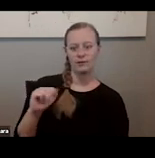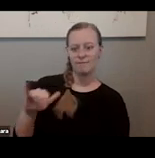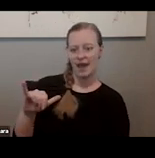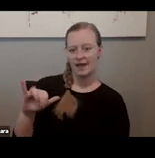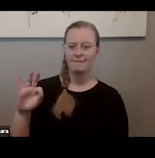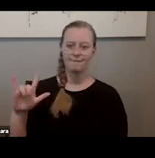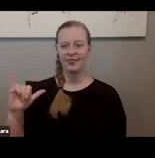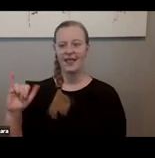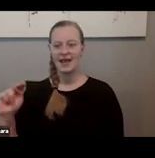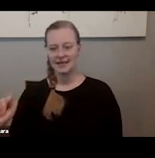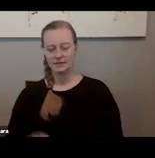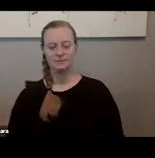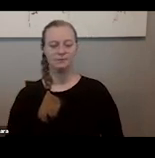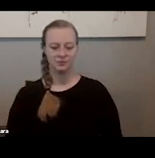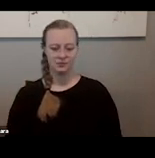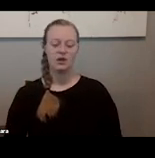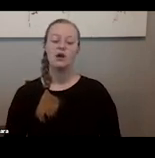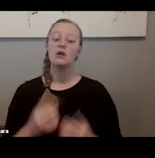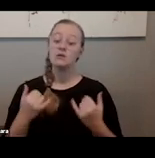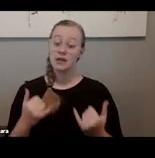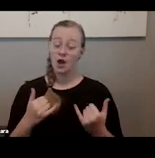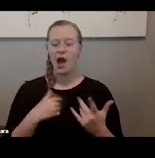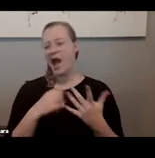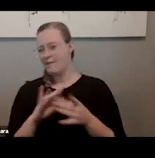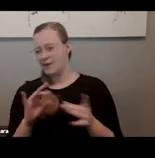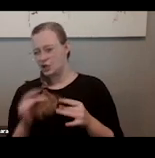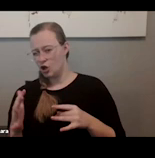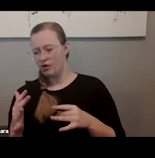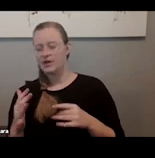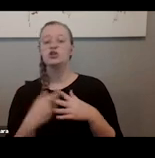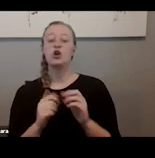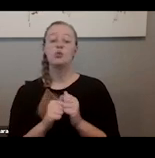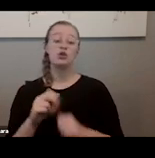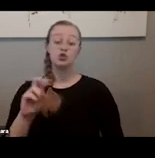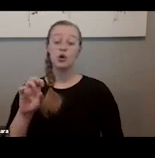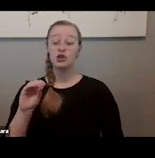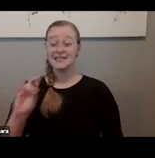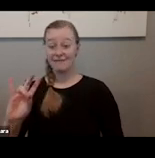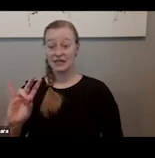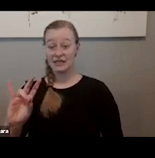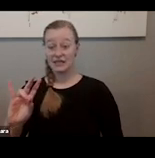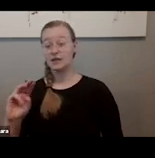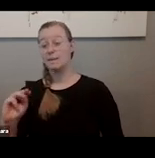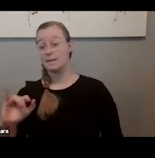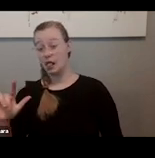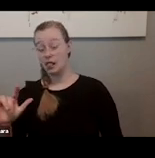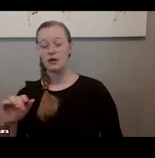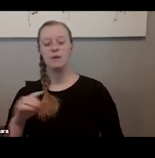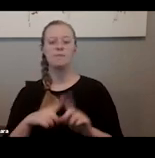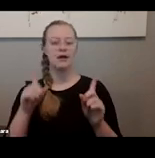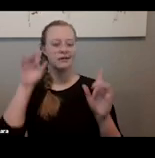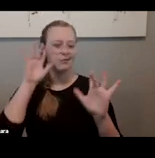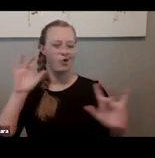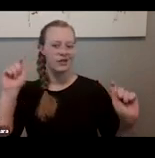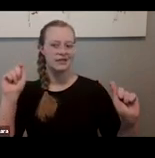talking about. So here's where we stand. And I already mentioned we started off with $207 million, but the president kind of